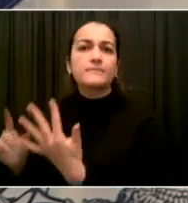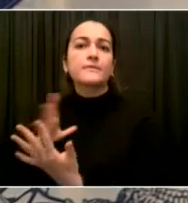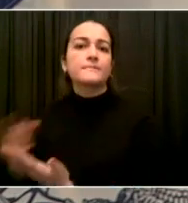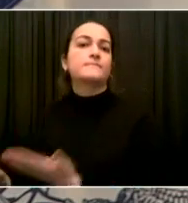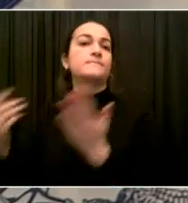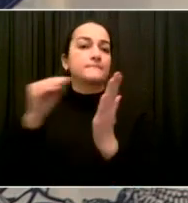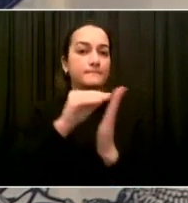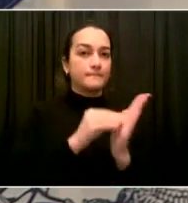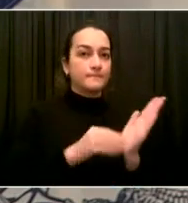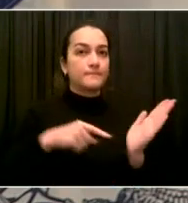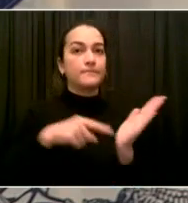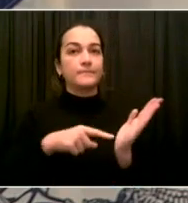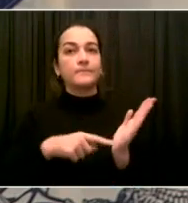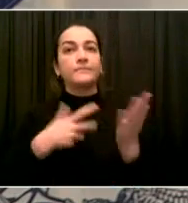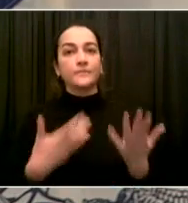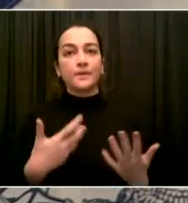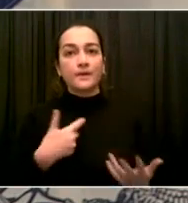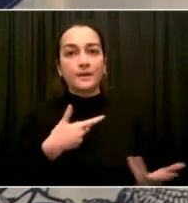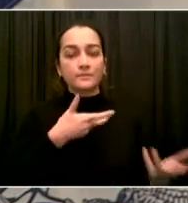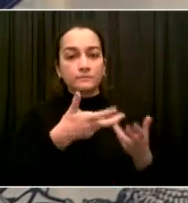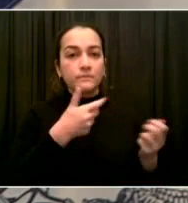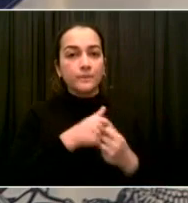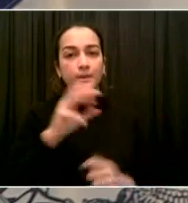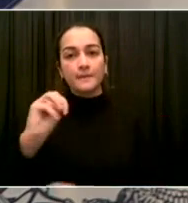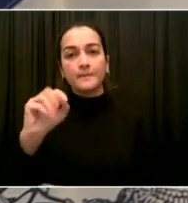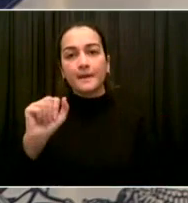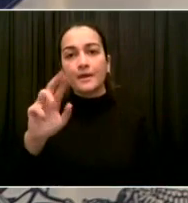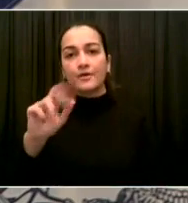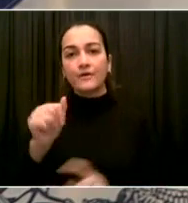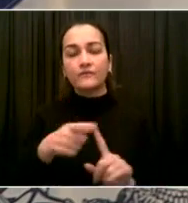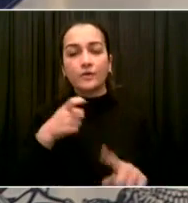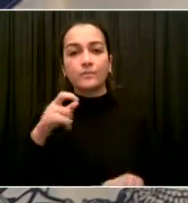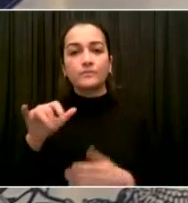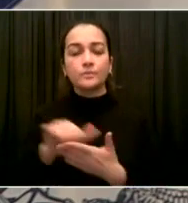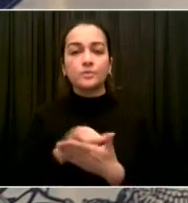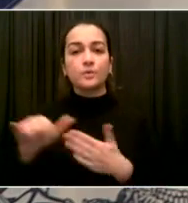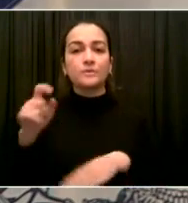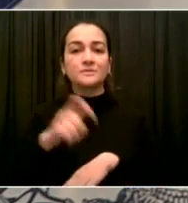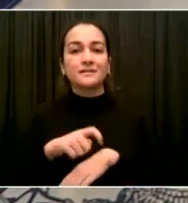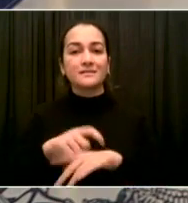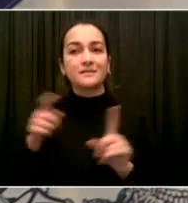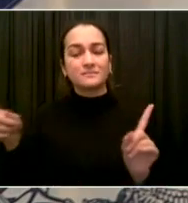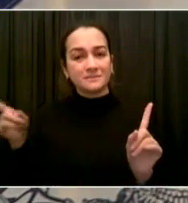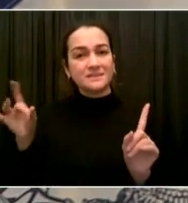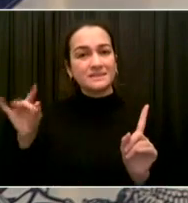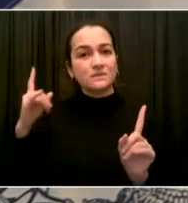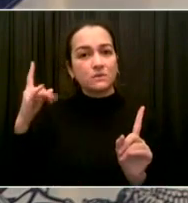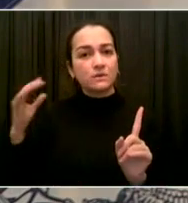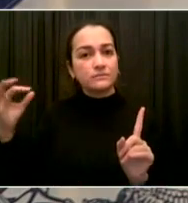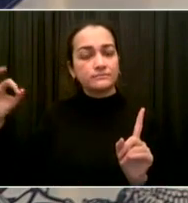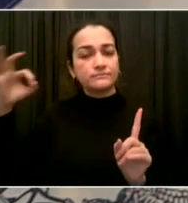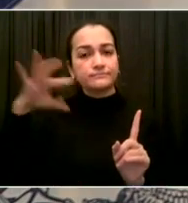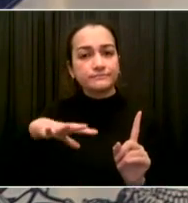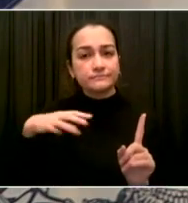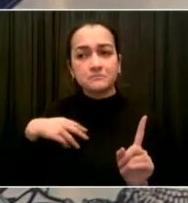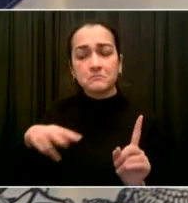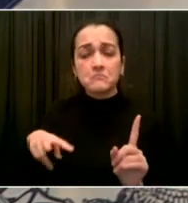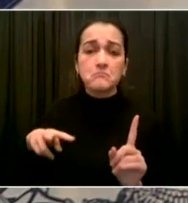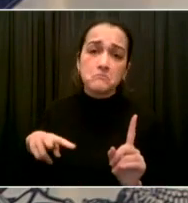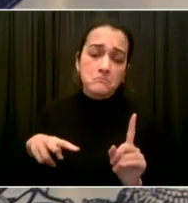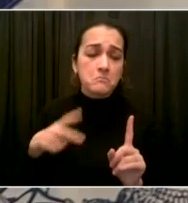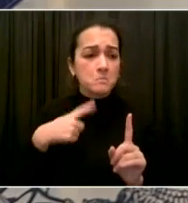suggestions about how we could improve the oversight of some of the sites, which, in fact, we are going to implement right away. So starting today,